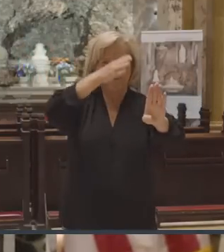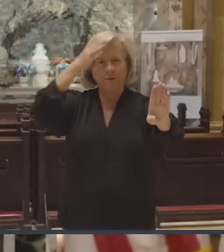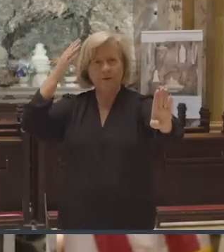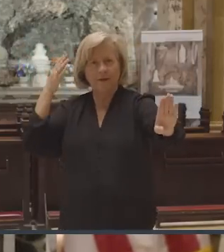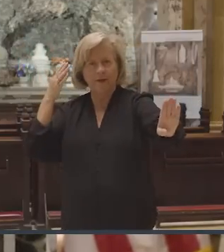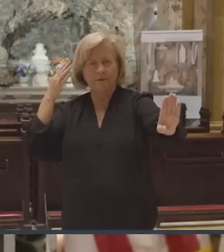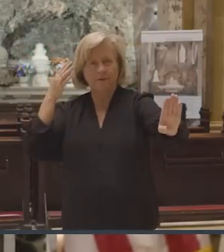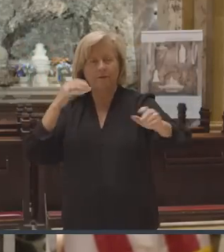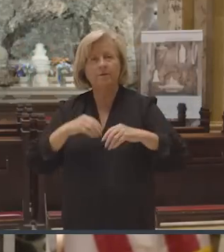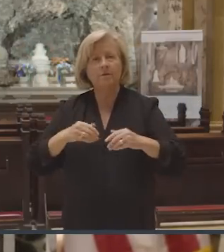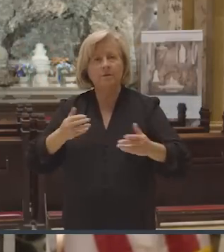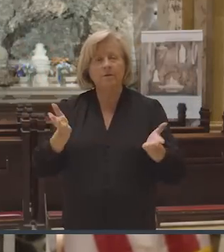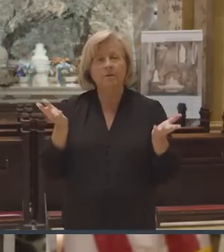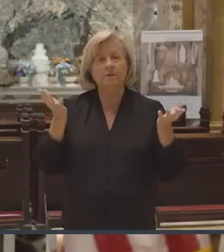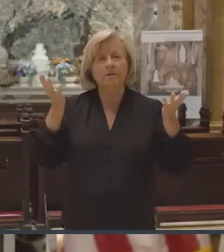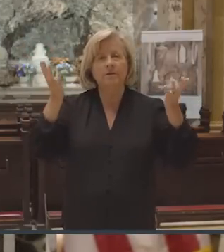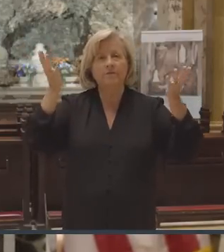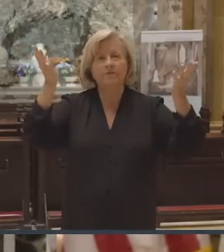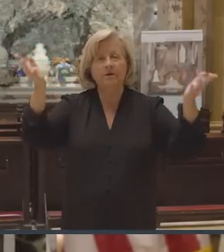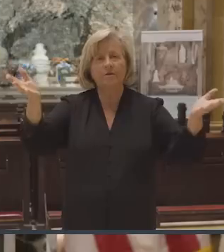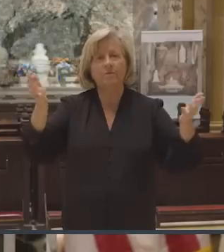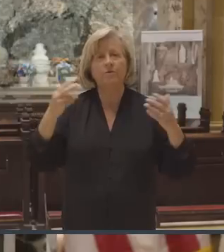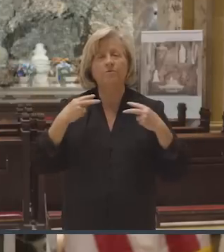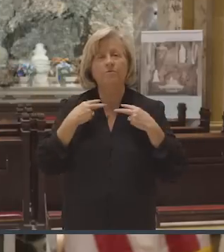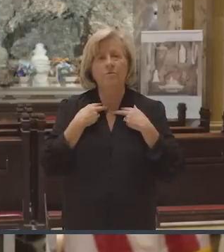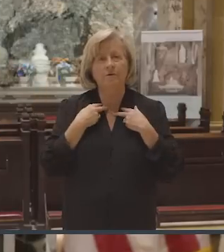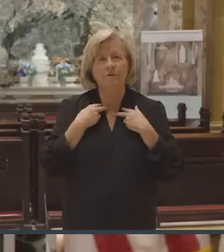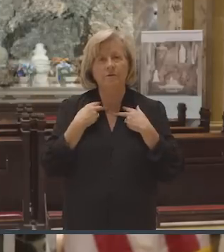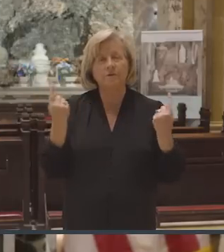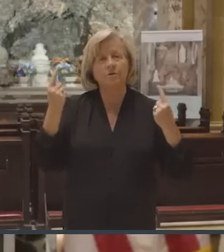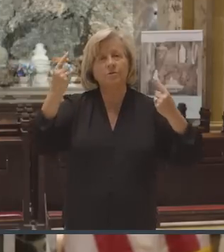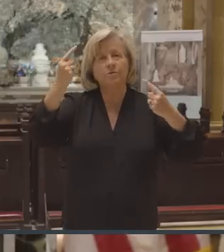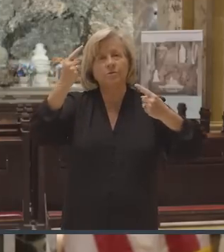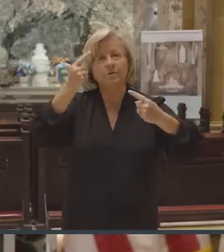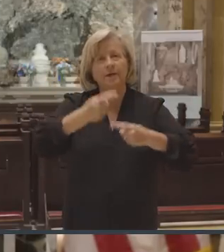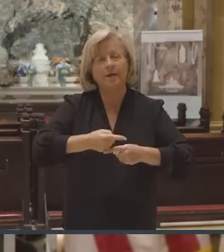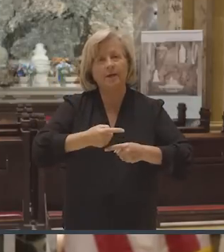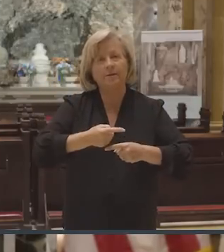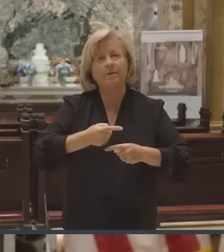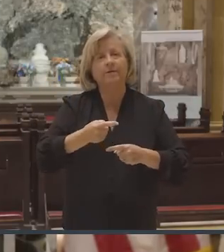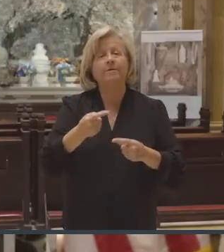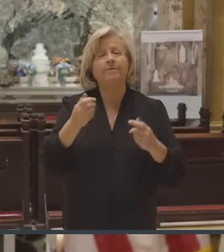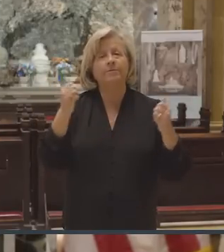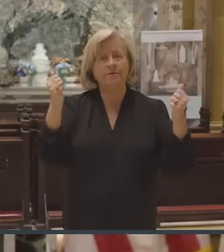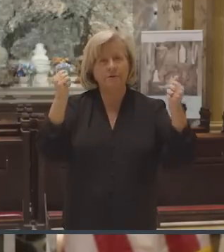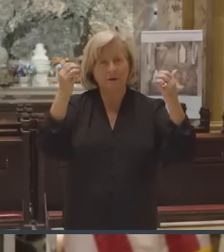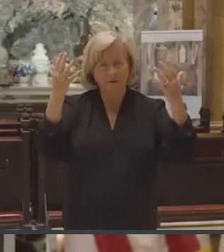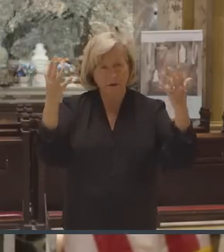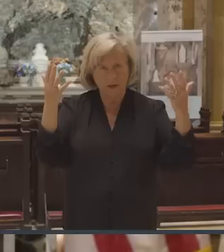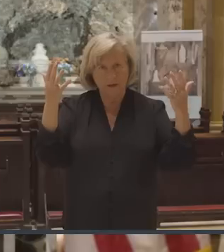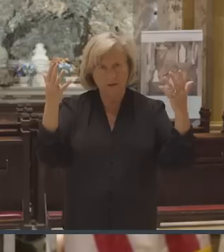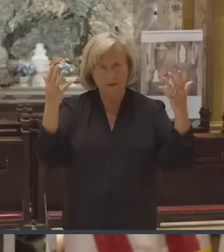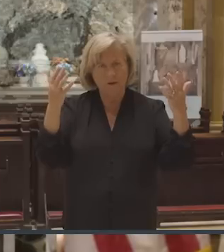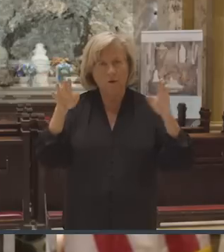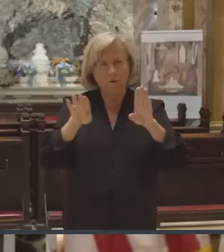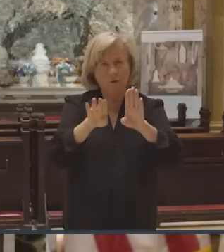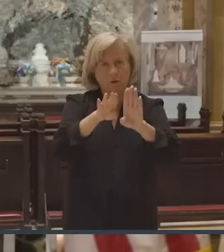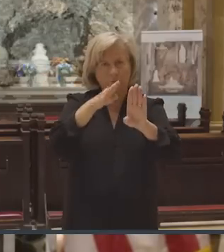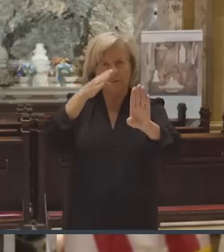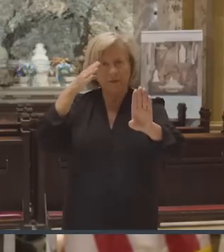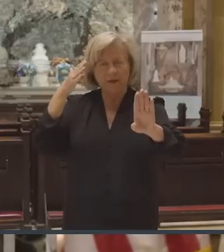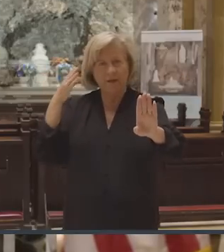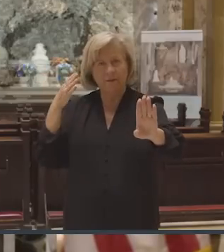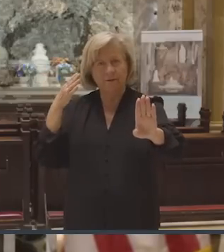him, lift up your voices. Today, this last Sunday of liturgical year, we open the gates,